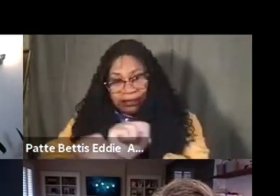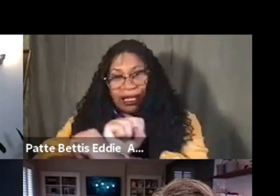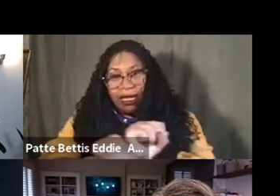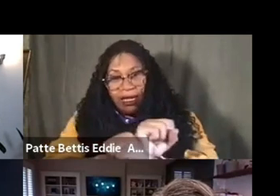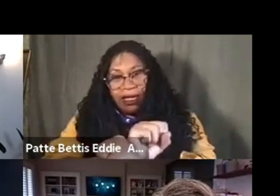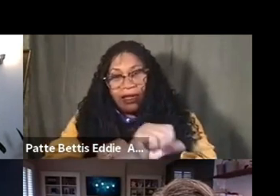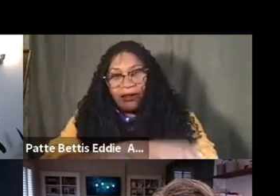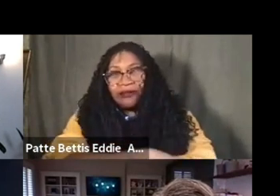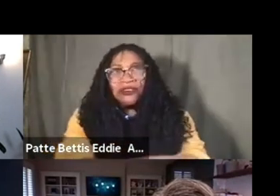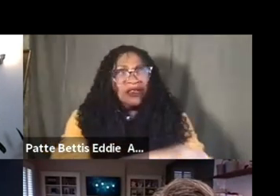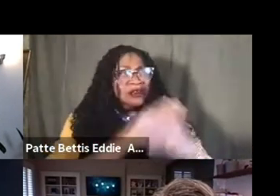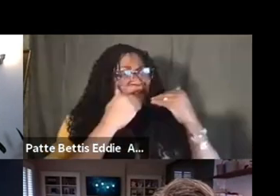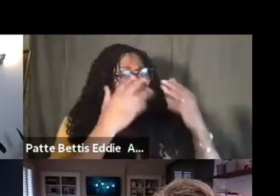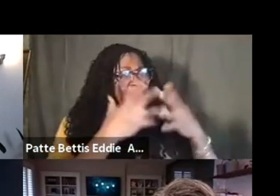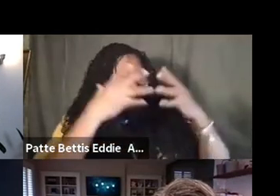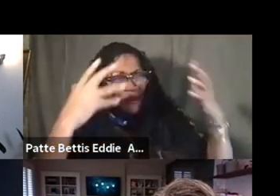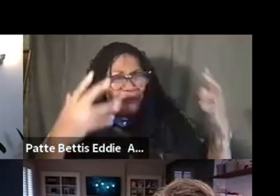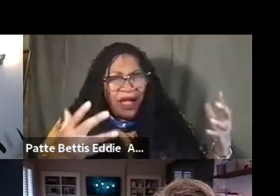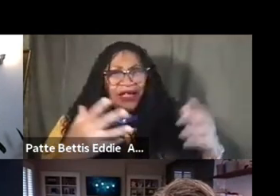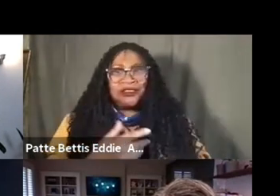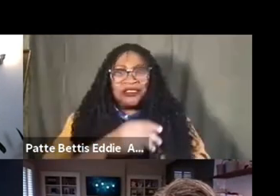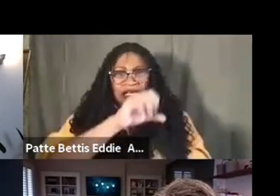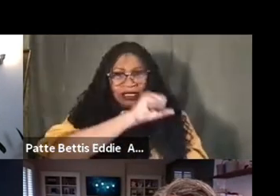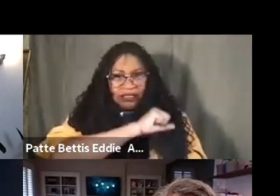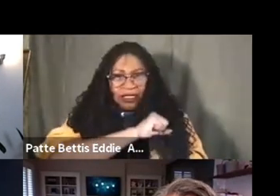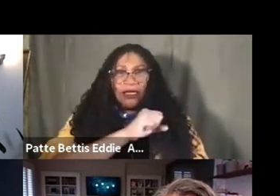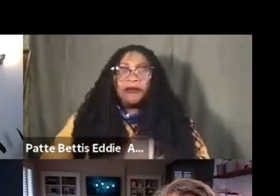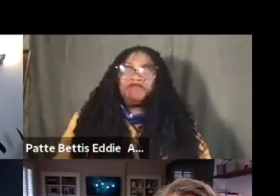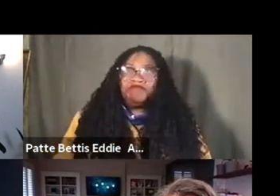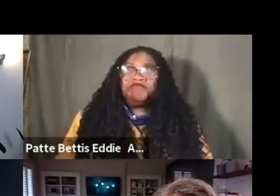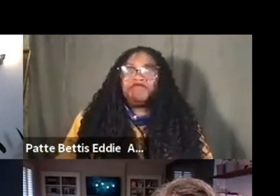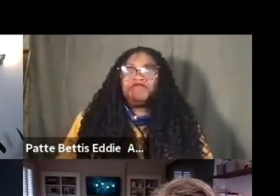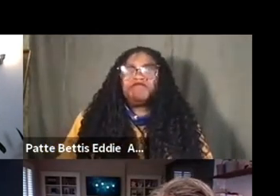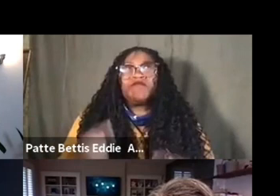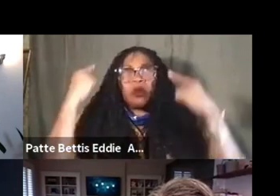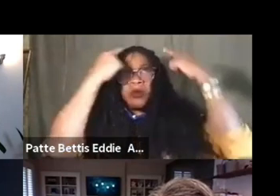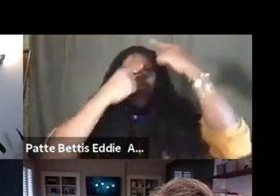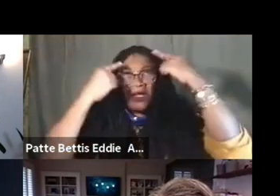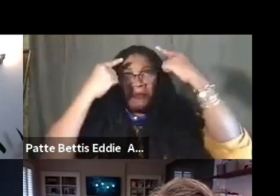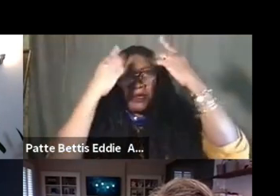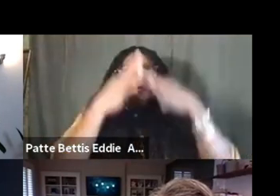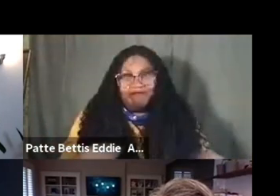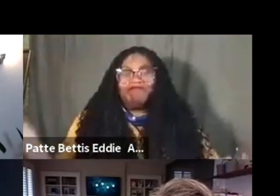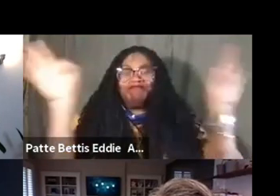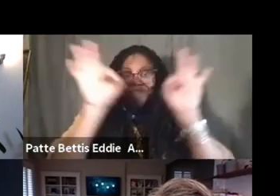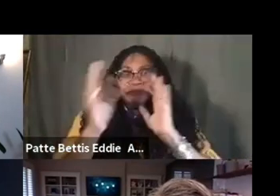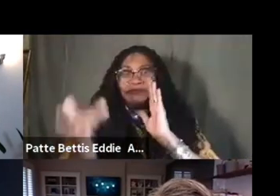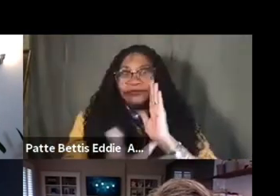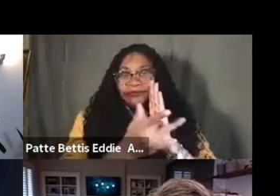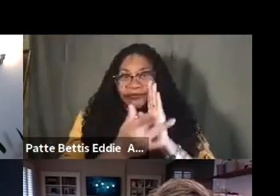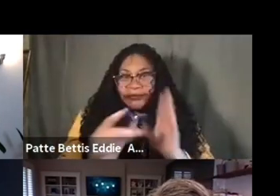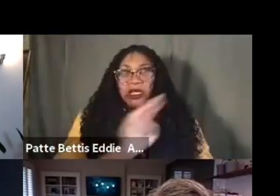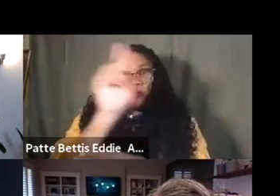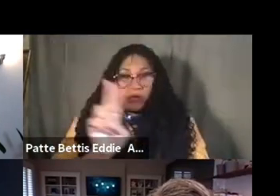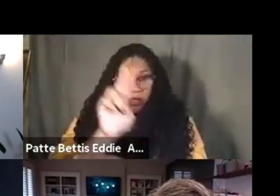Thank you so much for that, um, Sheila. I think it's essential when we think about even the technologies that we use in our work and